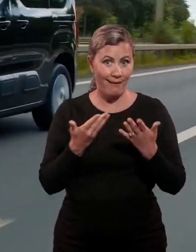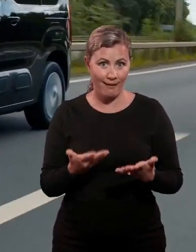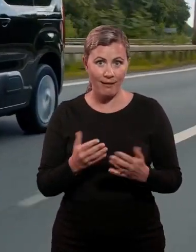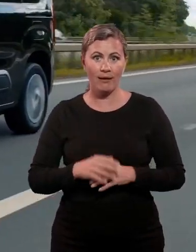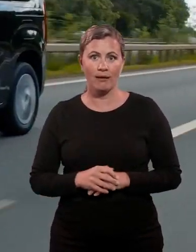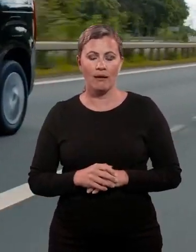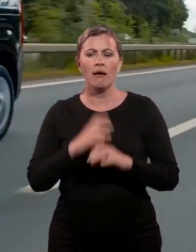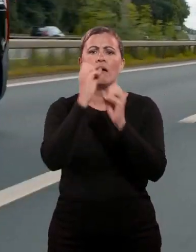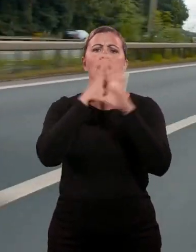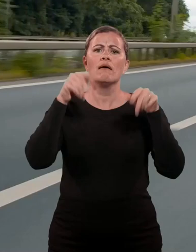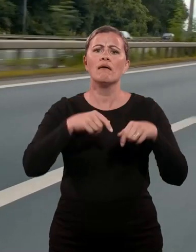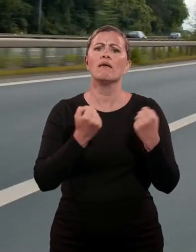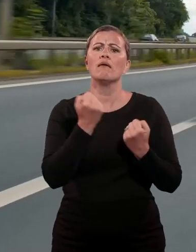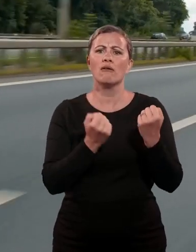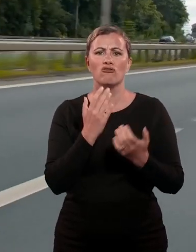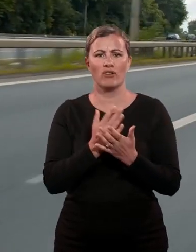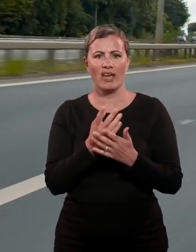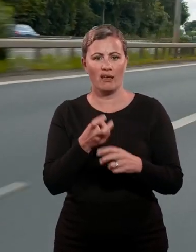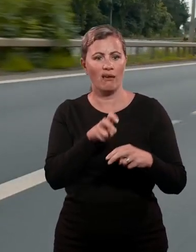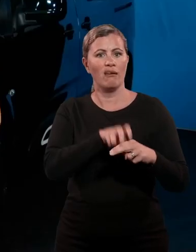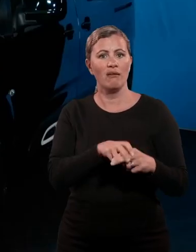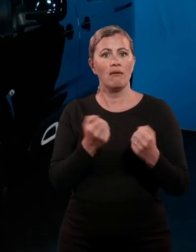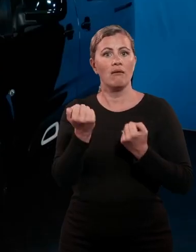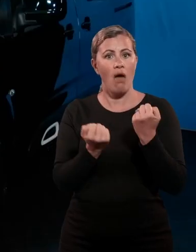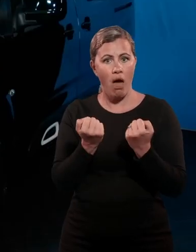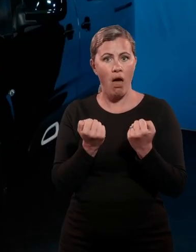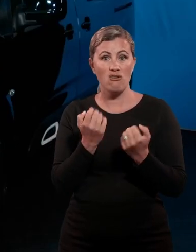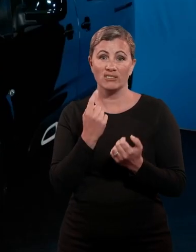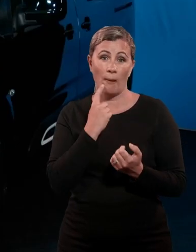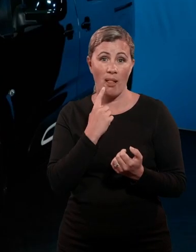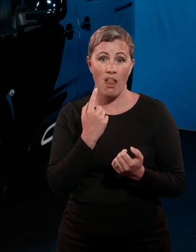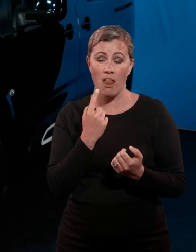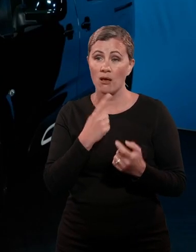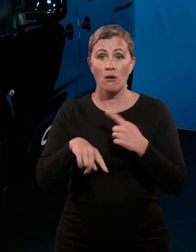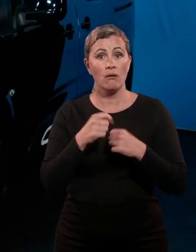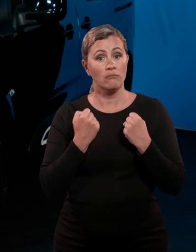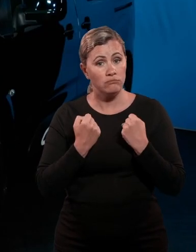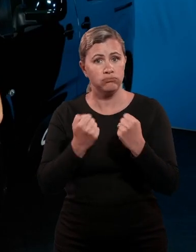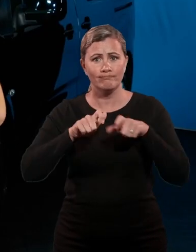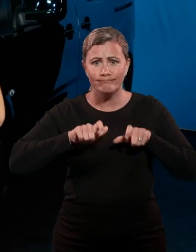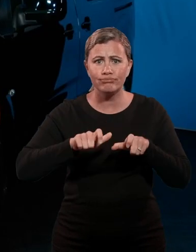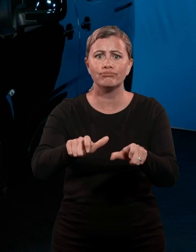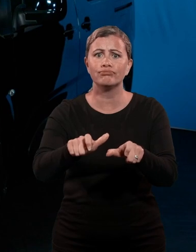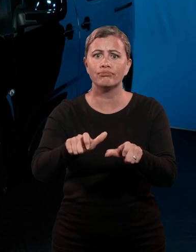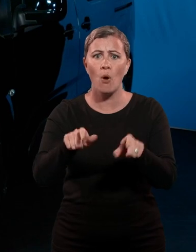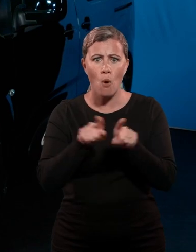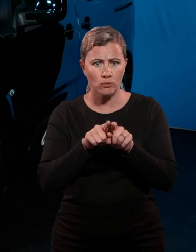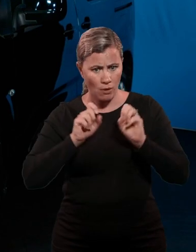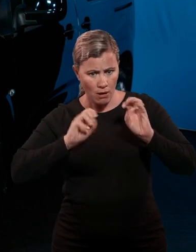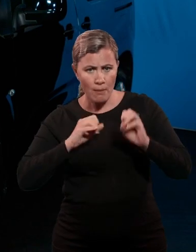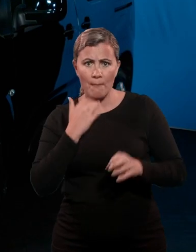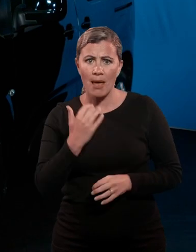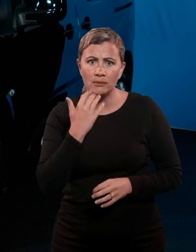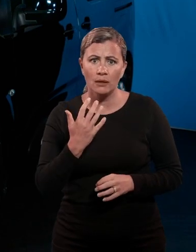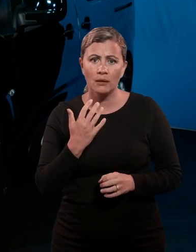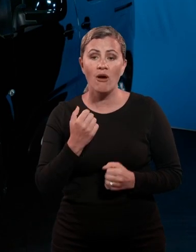idea behind the original passenger car version was a simple one. Take all of the rugged durability and load carrying practicality of the Berlingo's